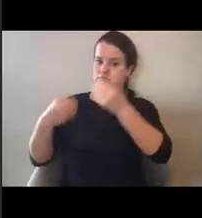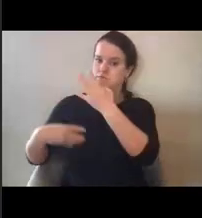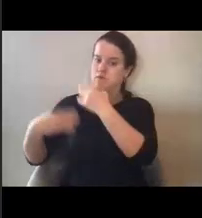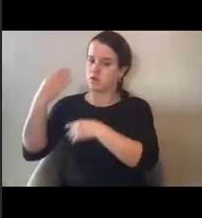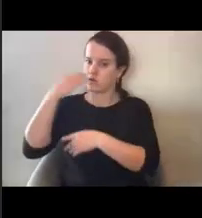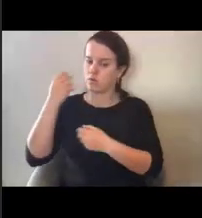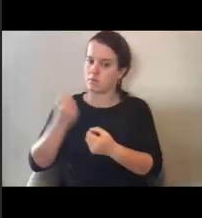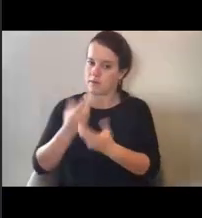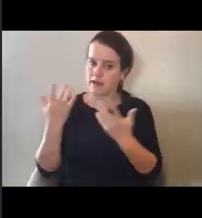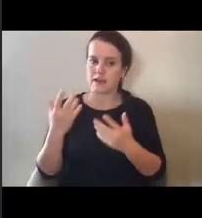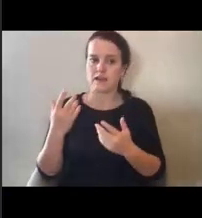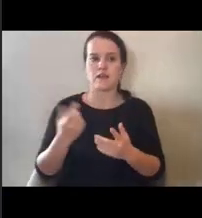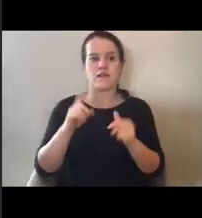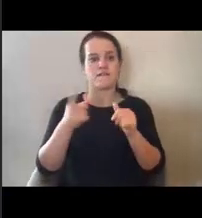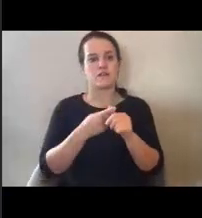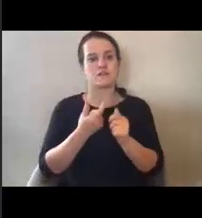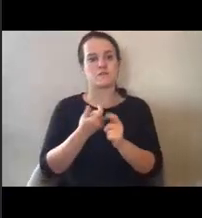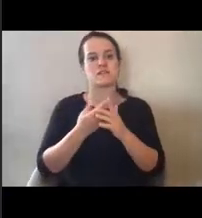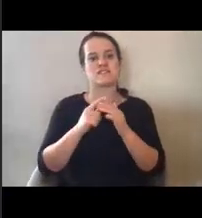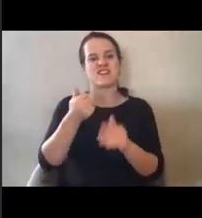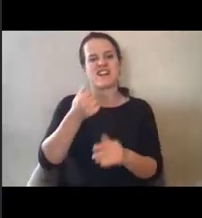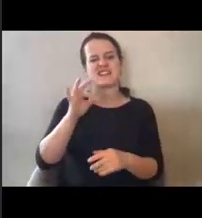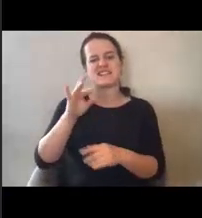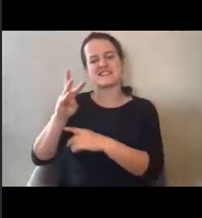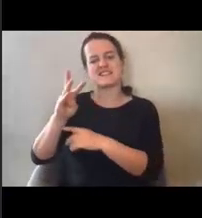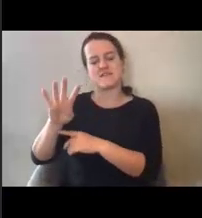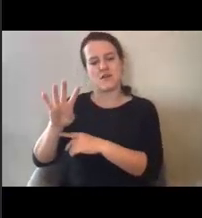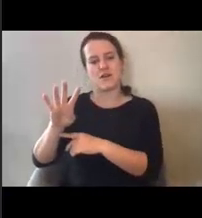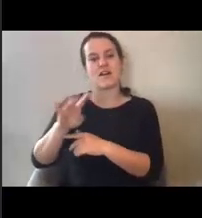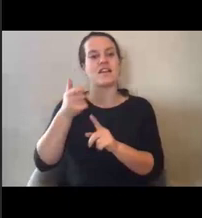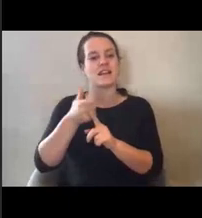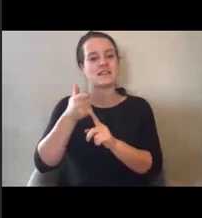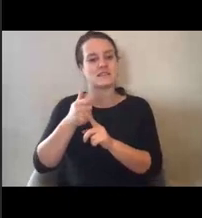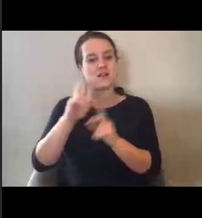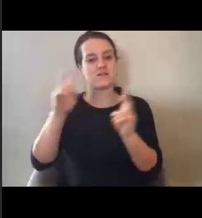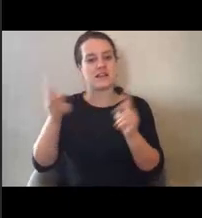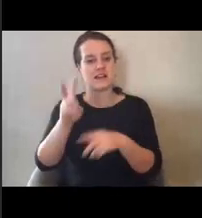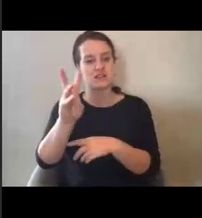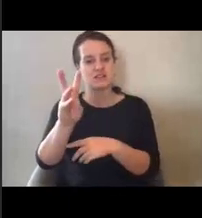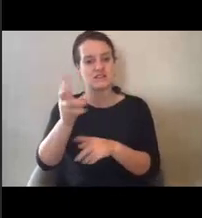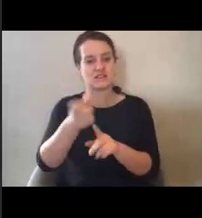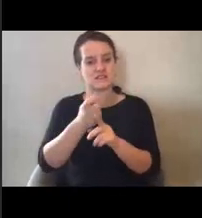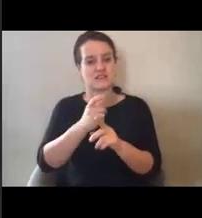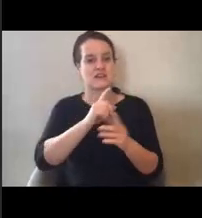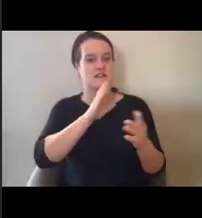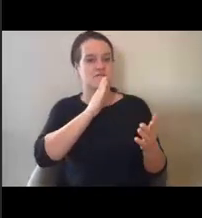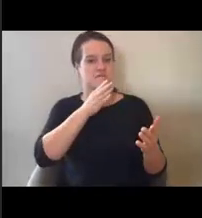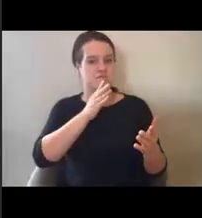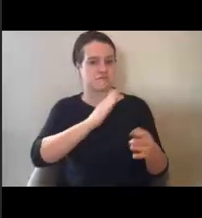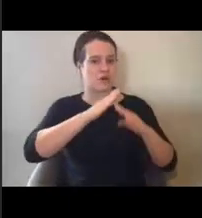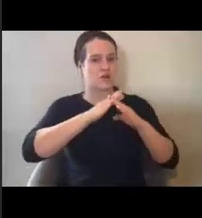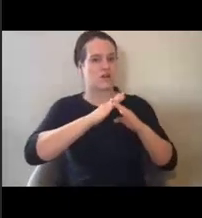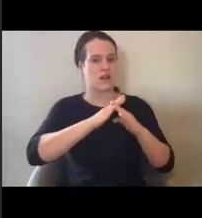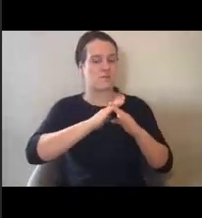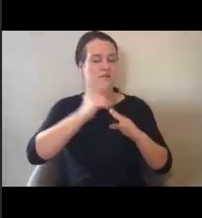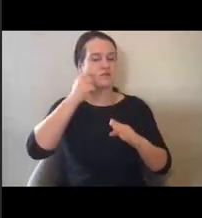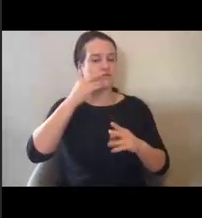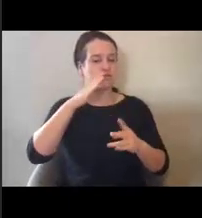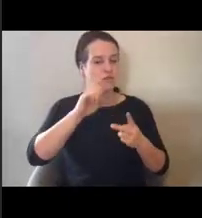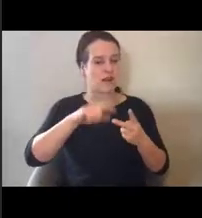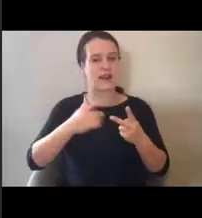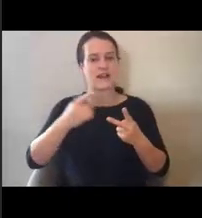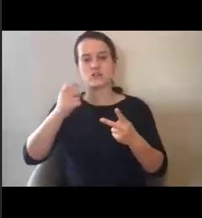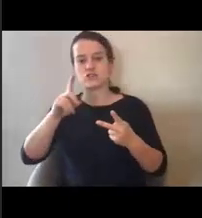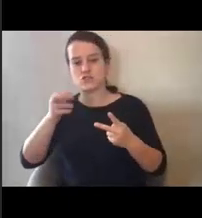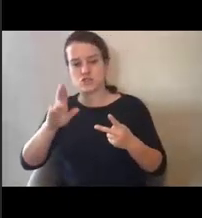Rights Act of 1964. Title VI prohibits discrimination on the basis of race, color, or national origin in any program or